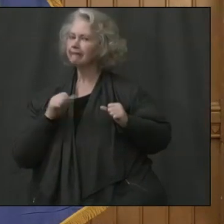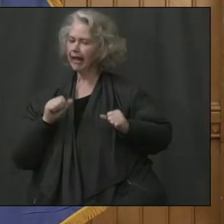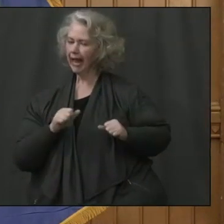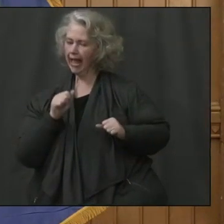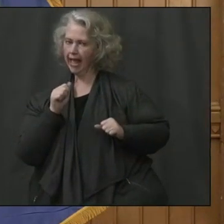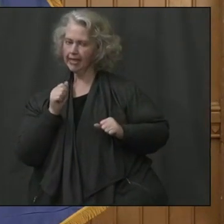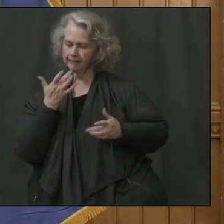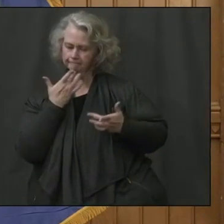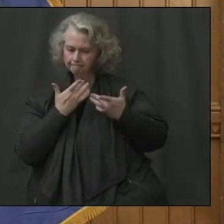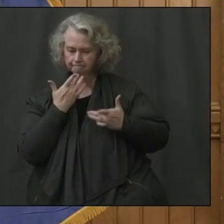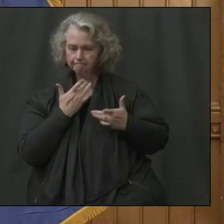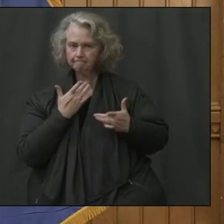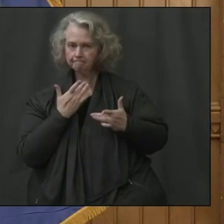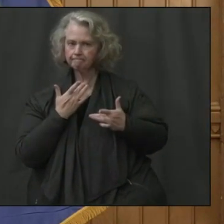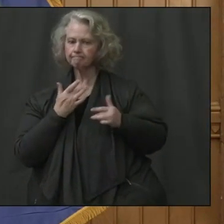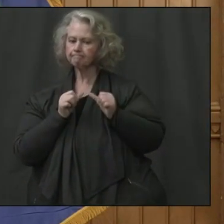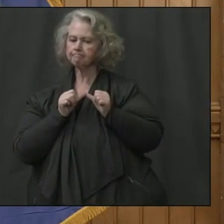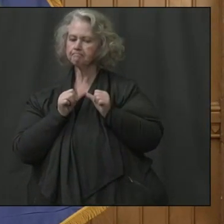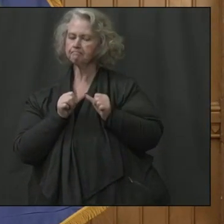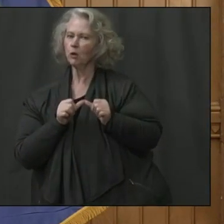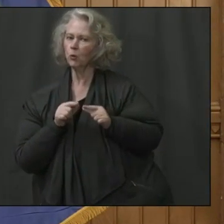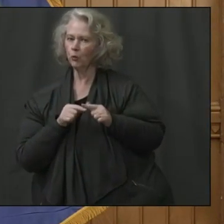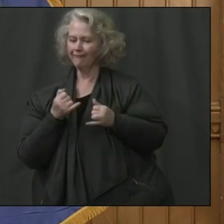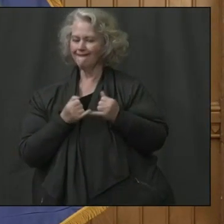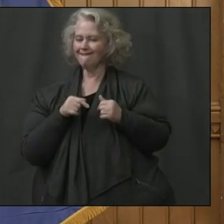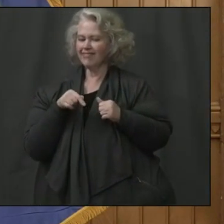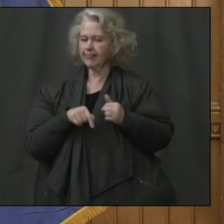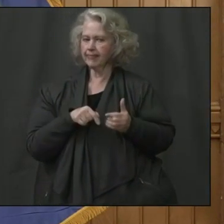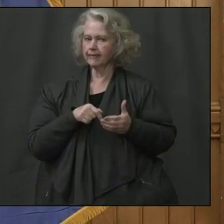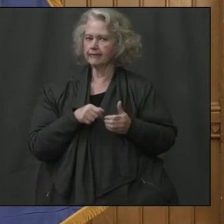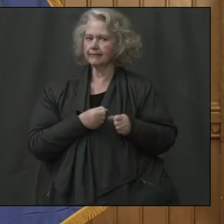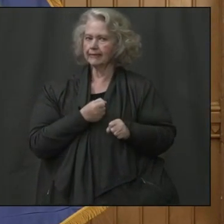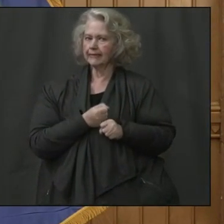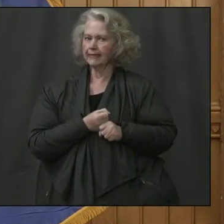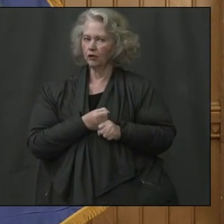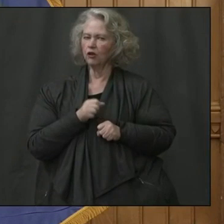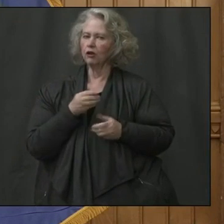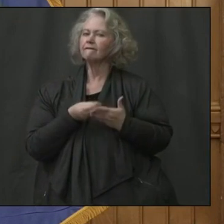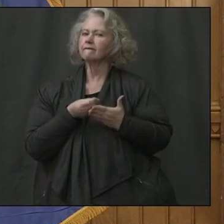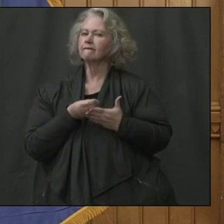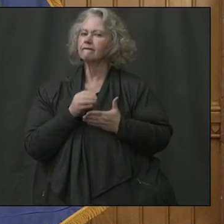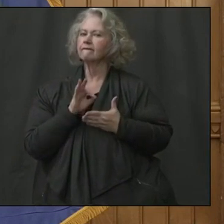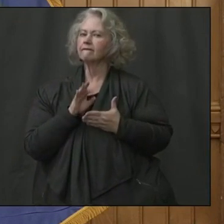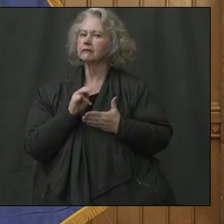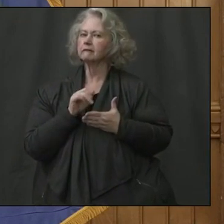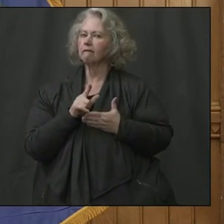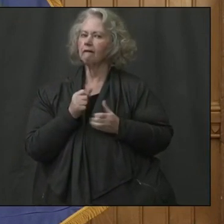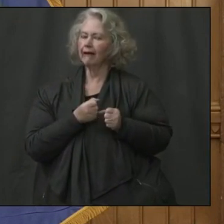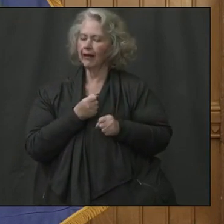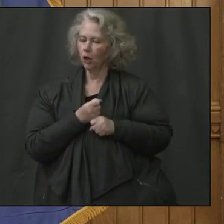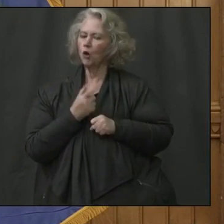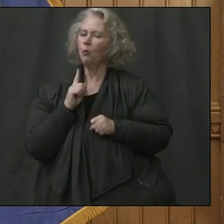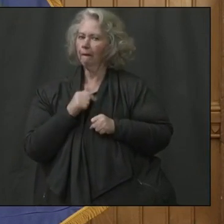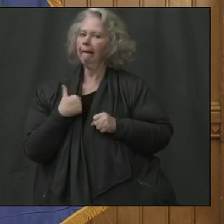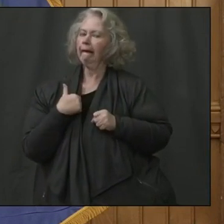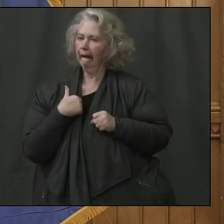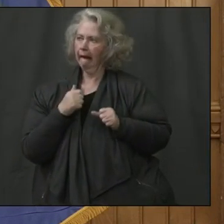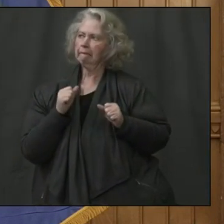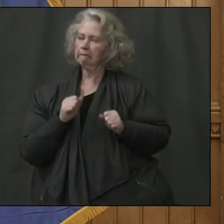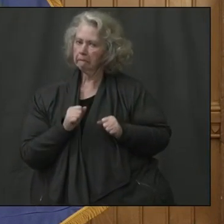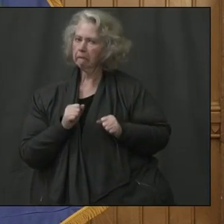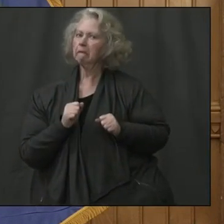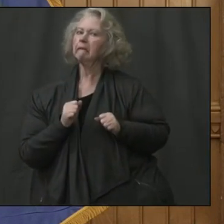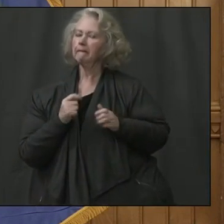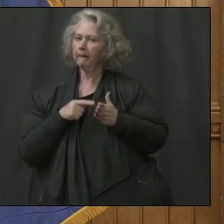this fiscal year to be in pretty good shape. We have the wherewithal to make sure we can pay all of our bills, uh, without, um, hopefully having to go out into the short